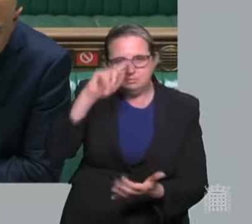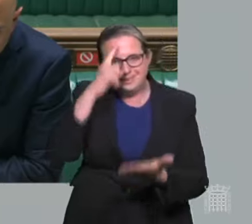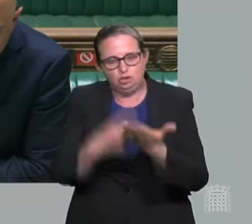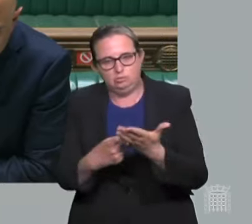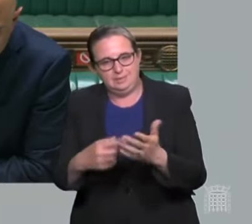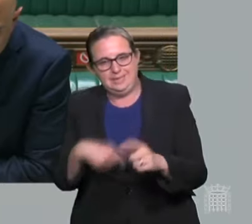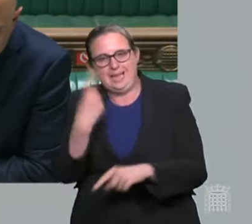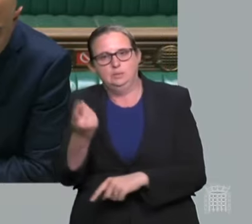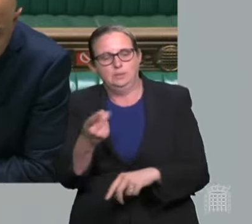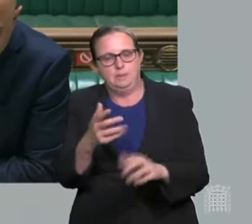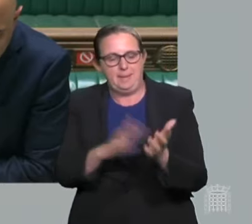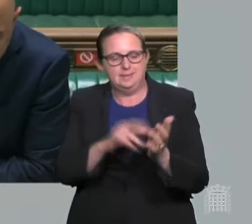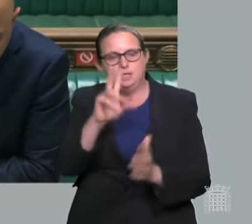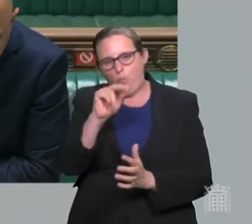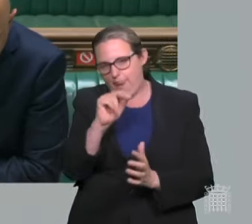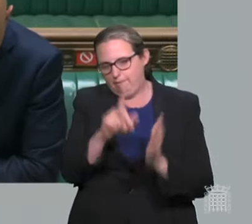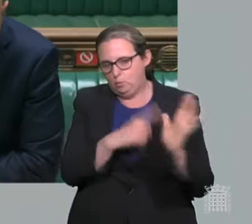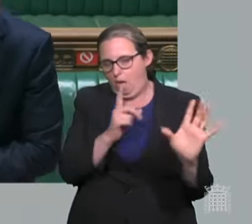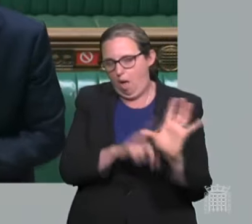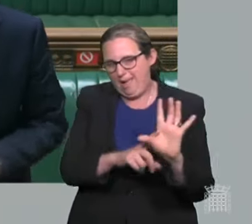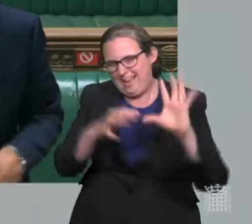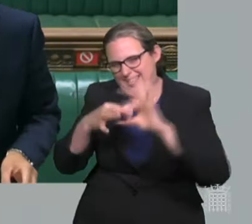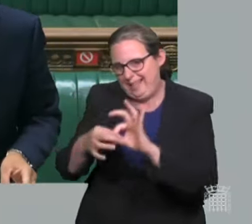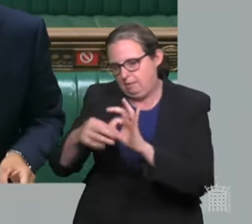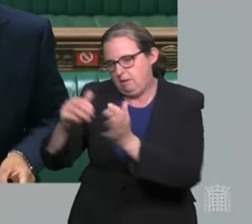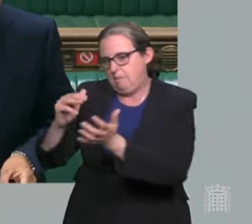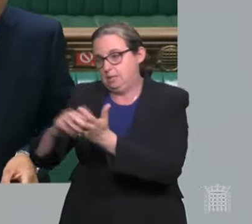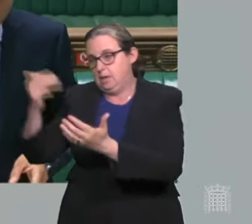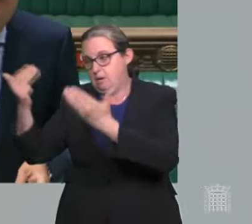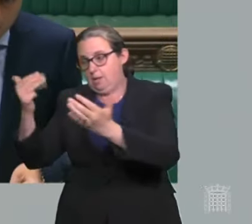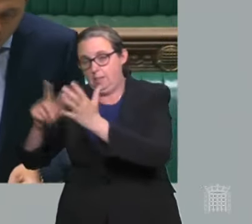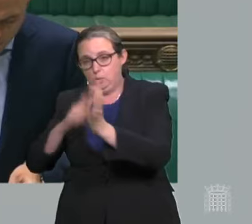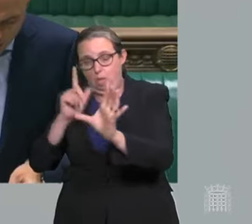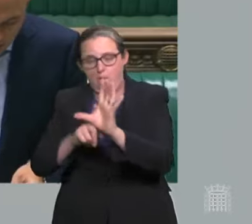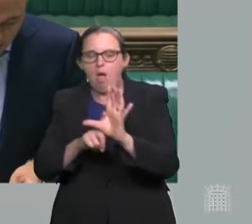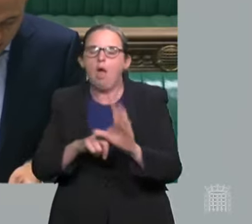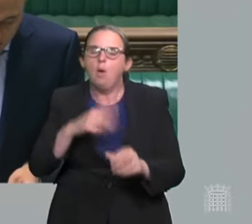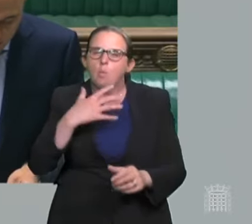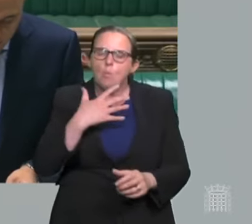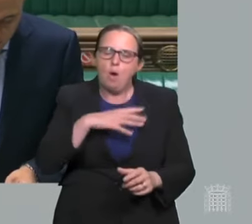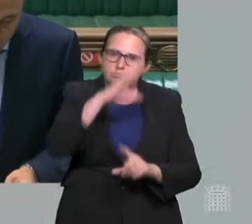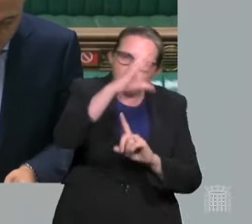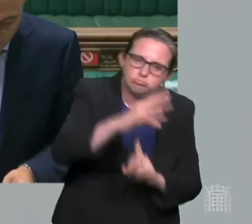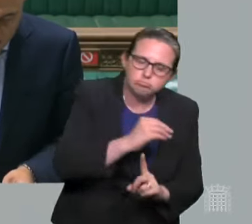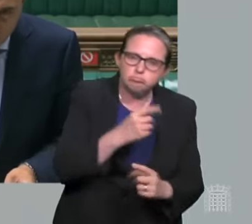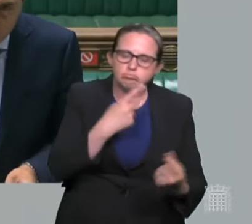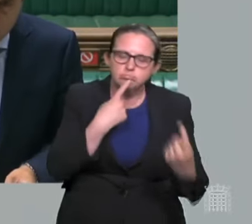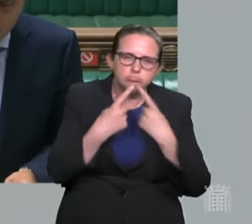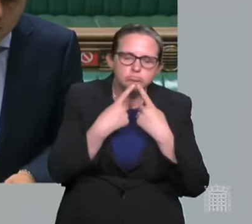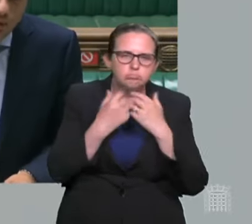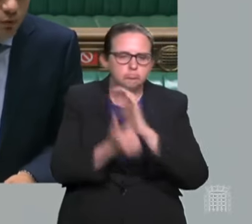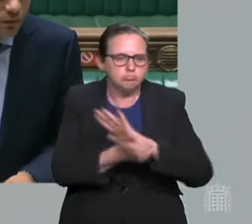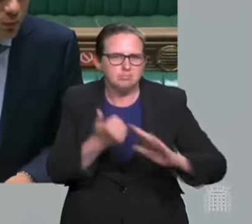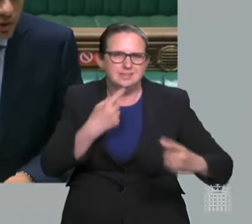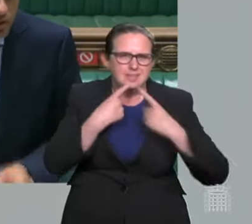on July 19th, before July 19th, which we will make on July 12th, will be informed by the very best expert